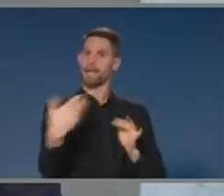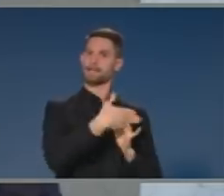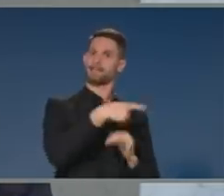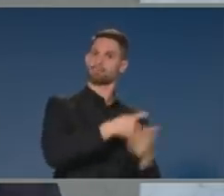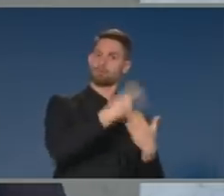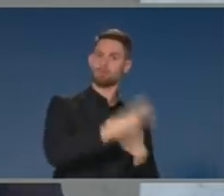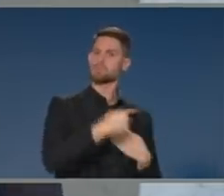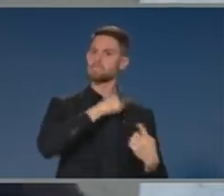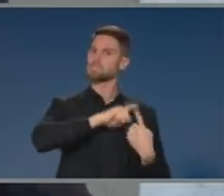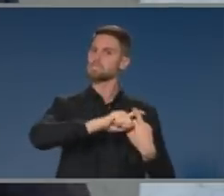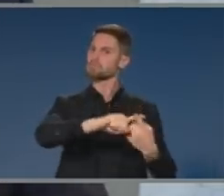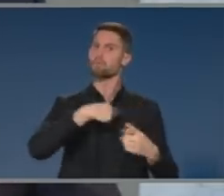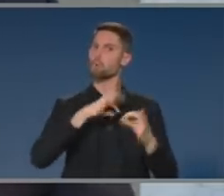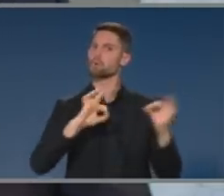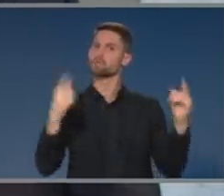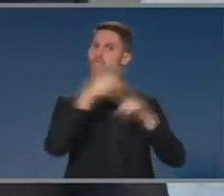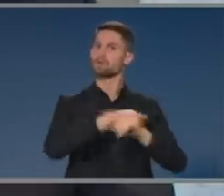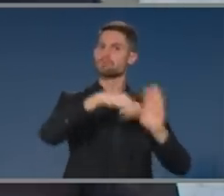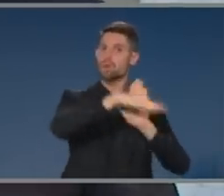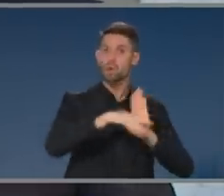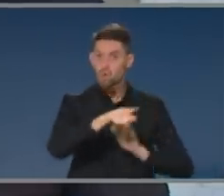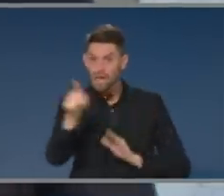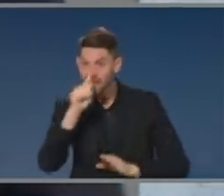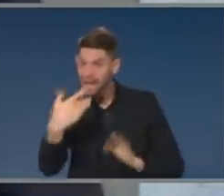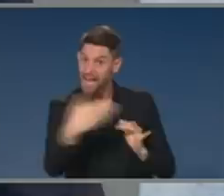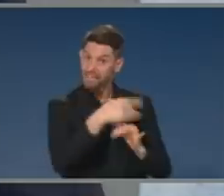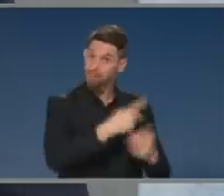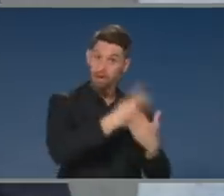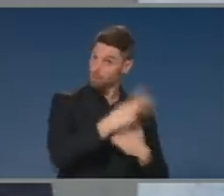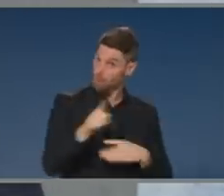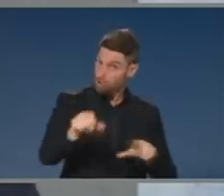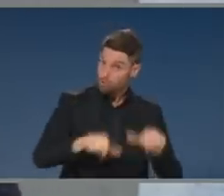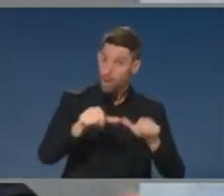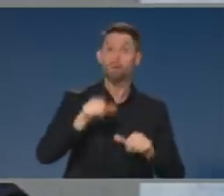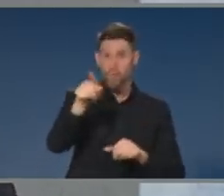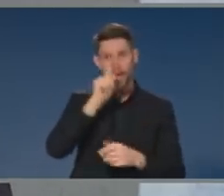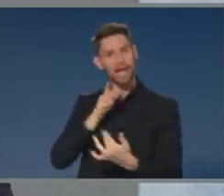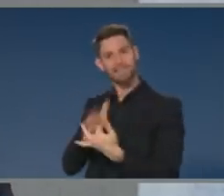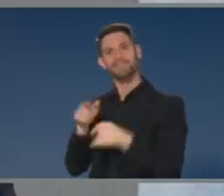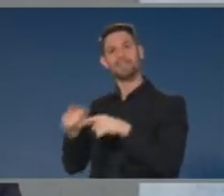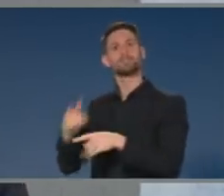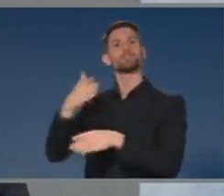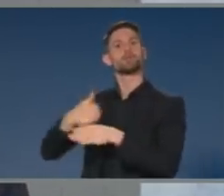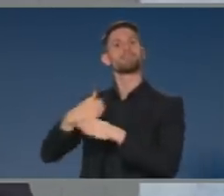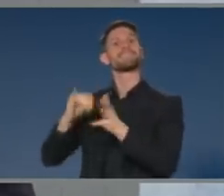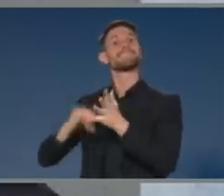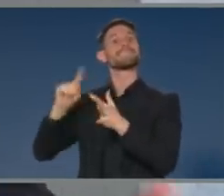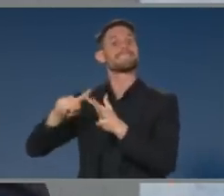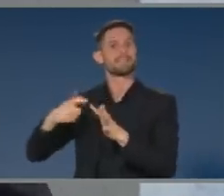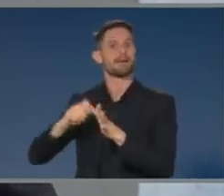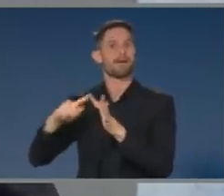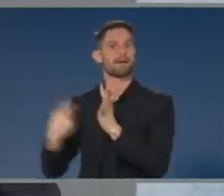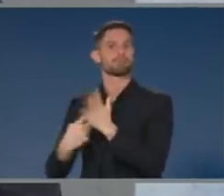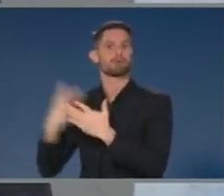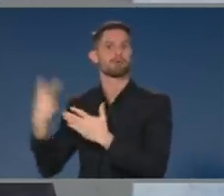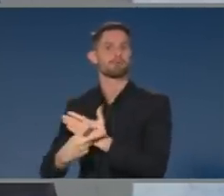And for those who are unable to access the support from that program, then the JobSeeker program has also been expanded. Now we're only seven